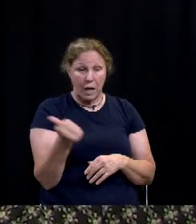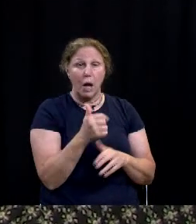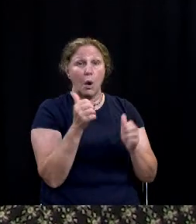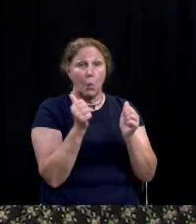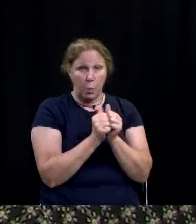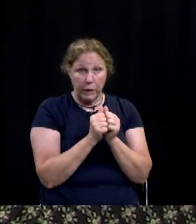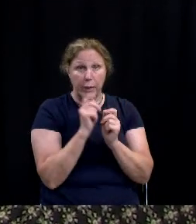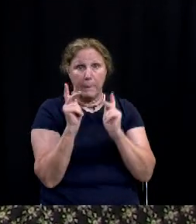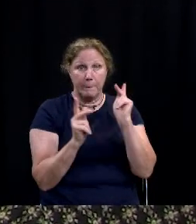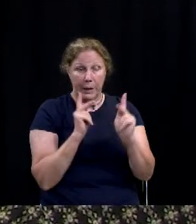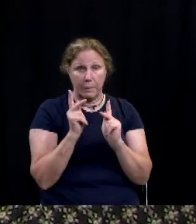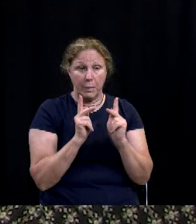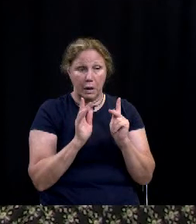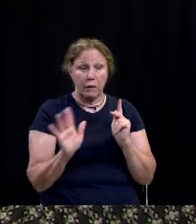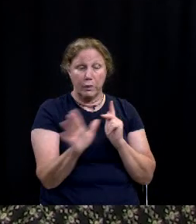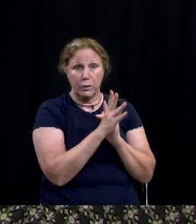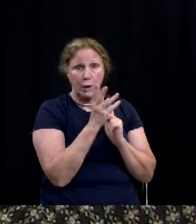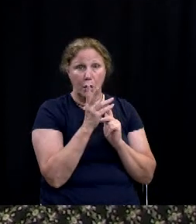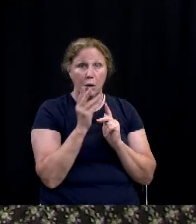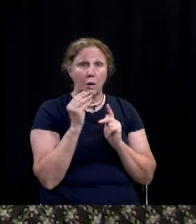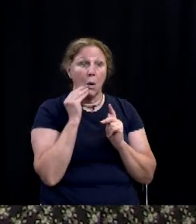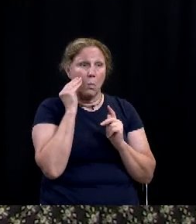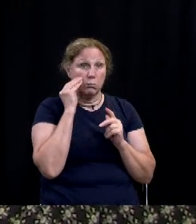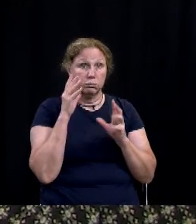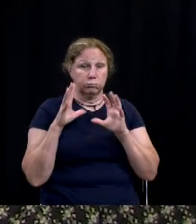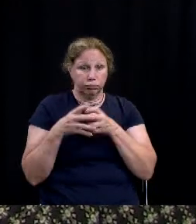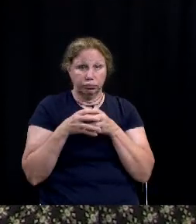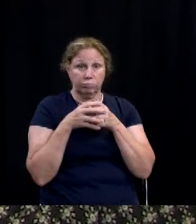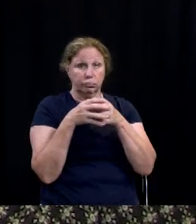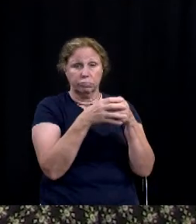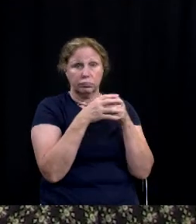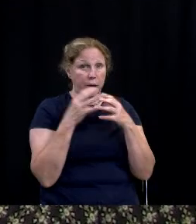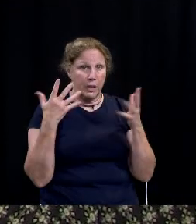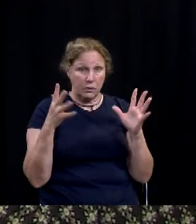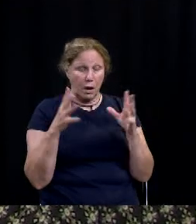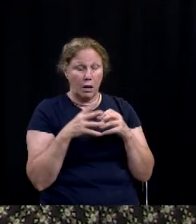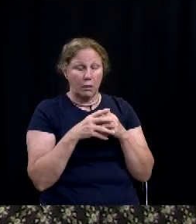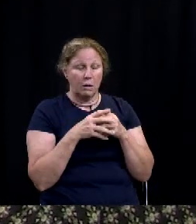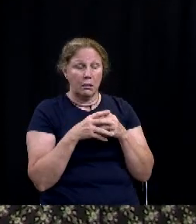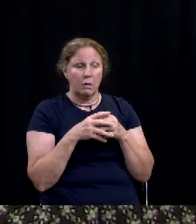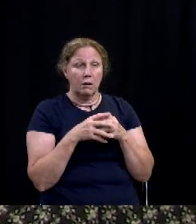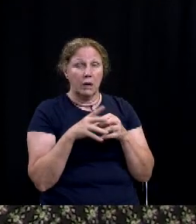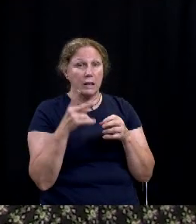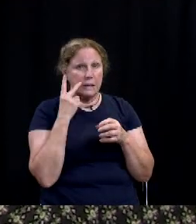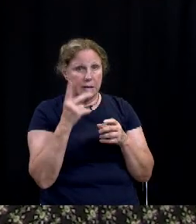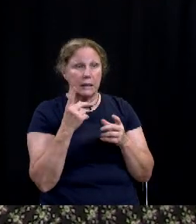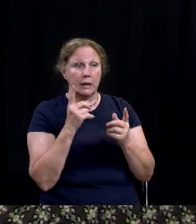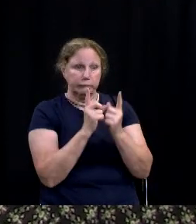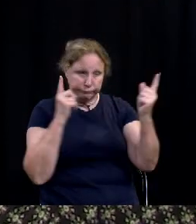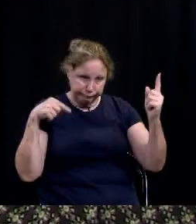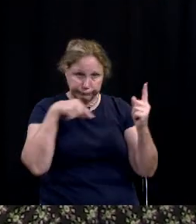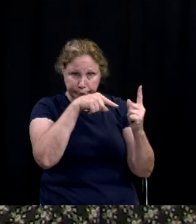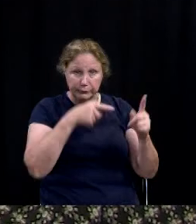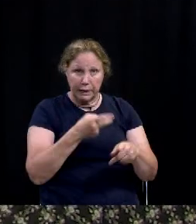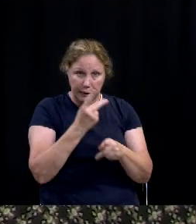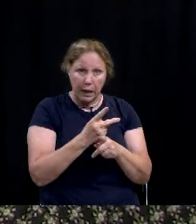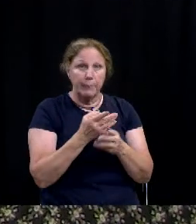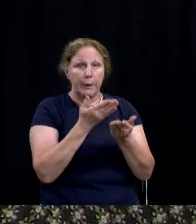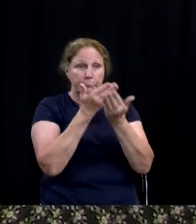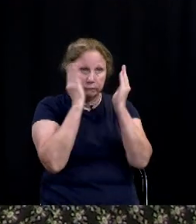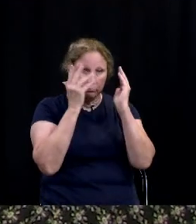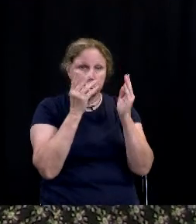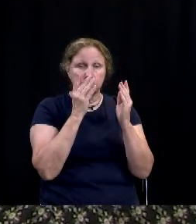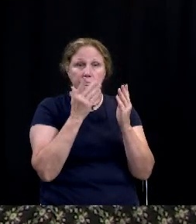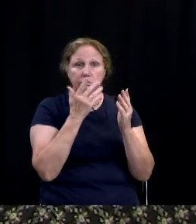individuals out of their own household and that they are um staying appropriately distanced and wearing masks